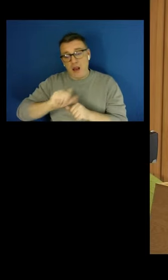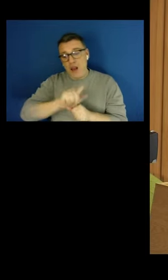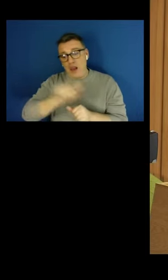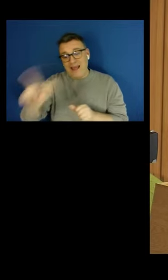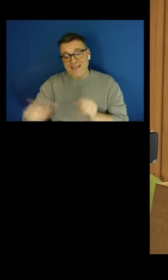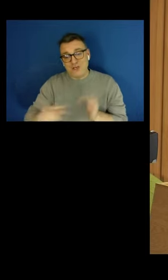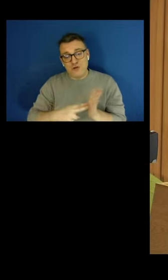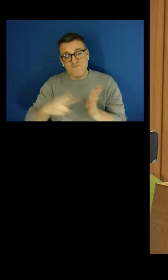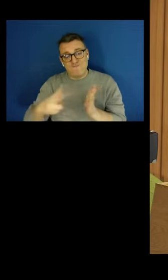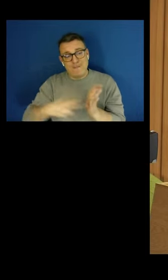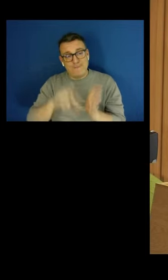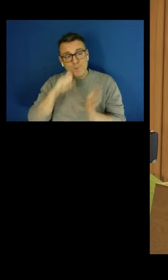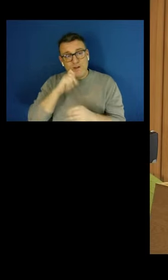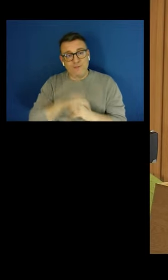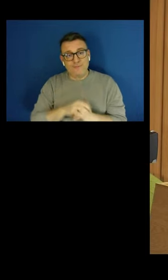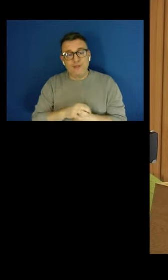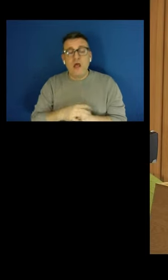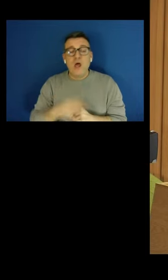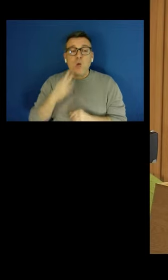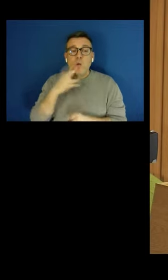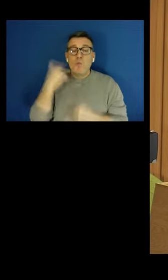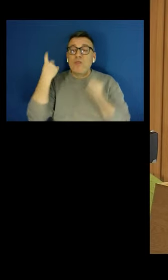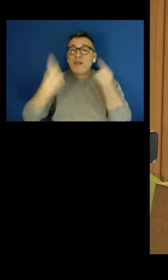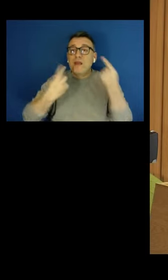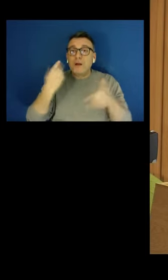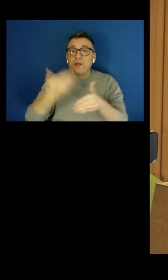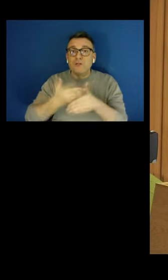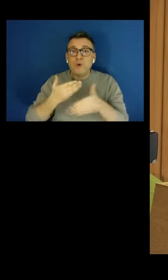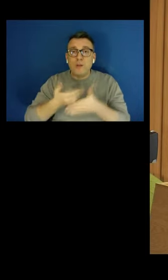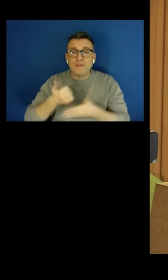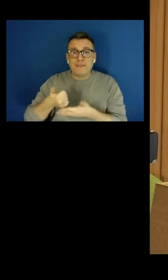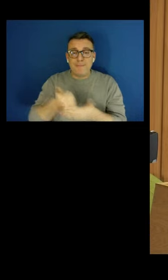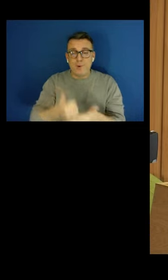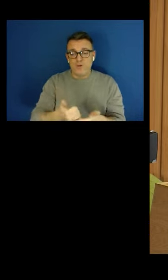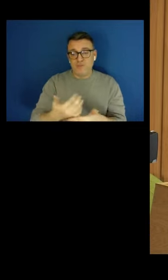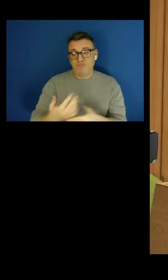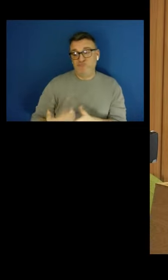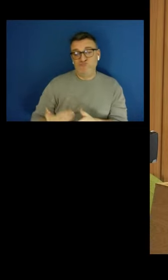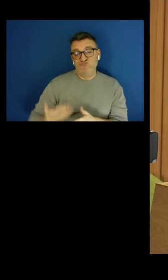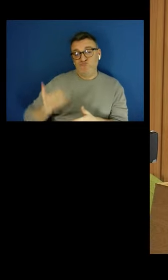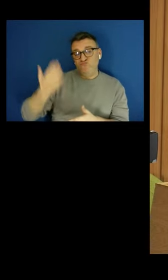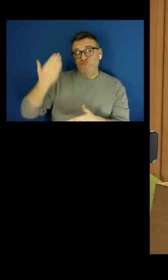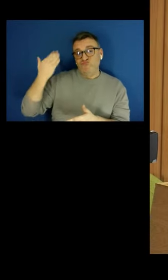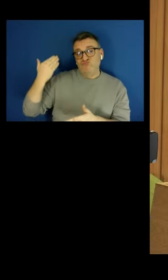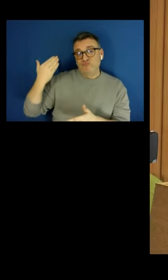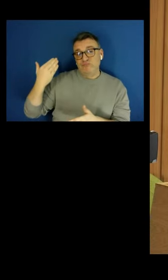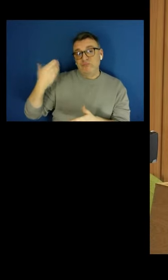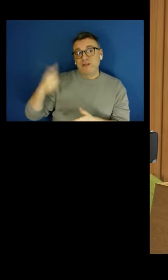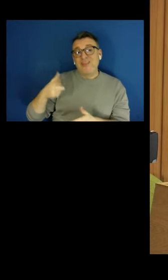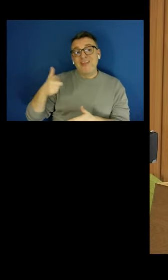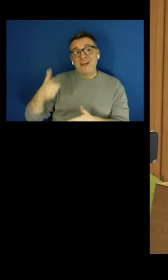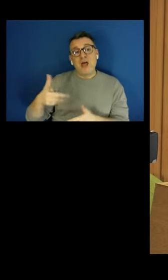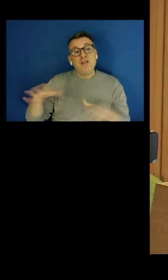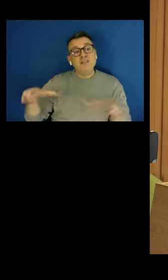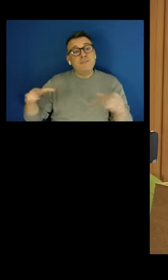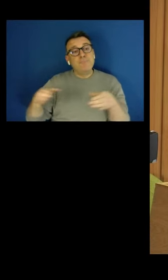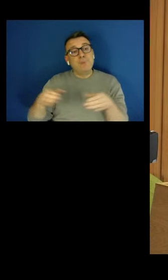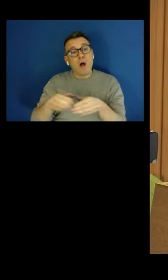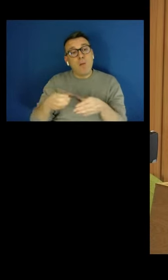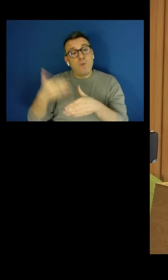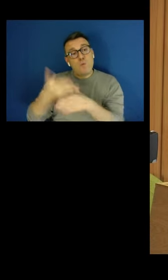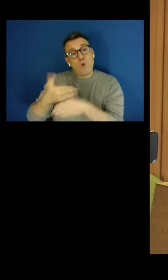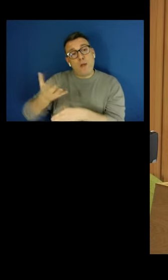employment support earlier this year, and I must say the Department for Work and Pensions does some good work here, supporting unemployed people into